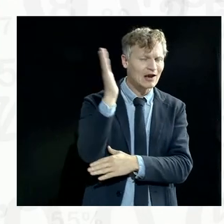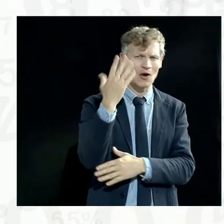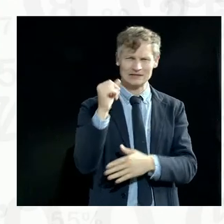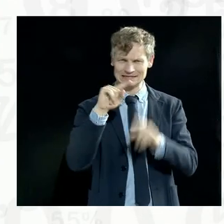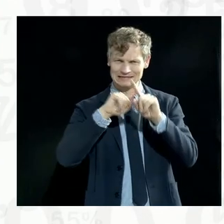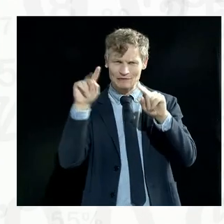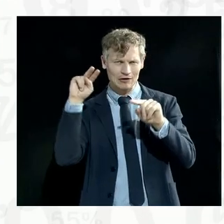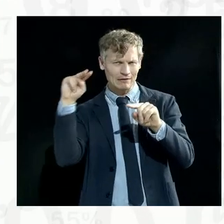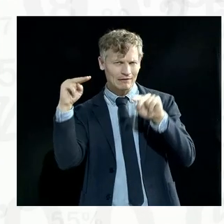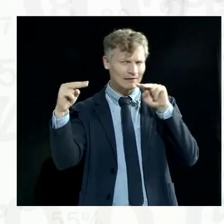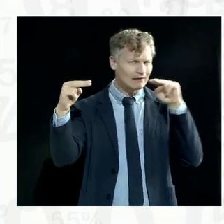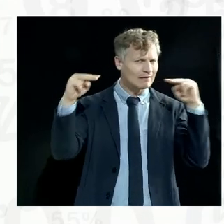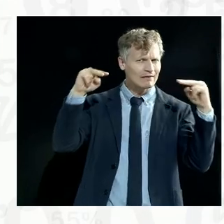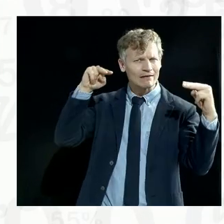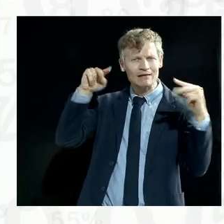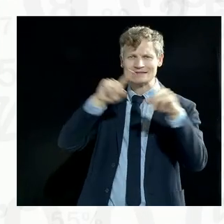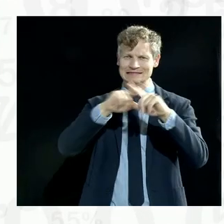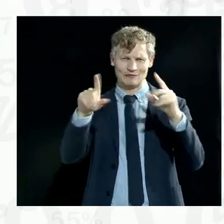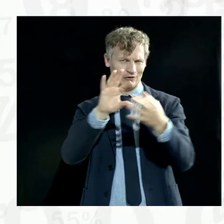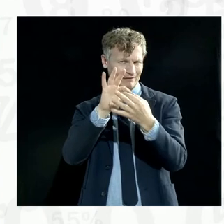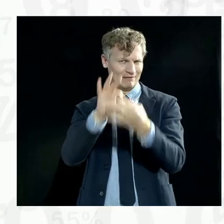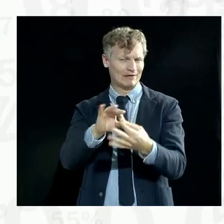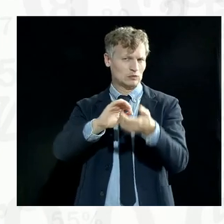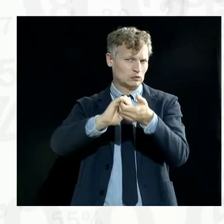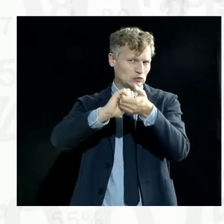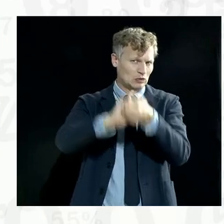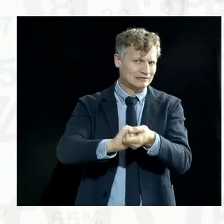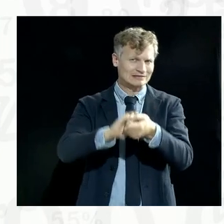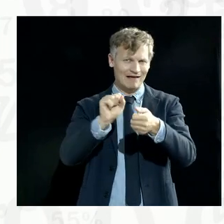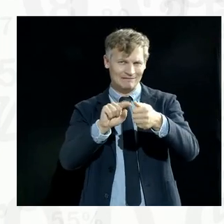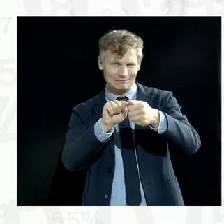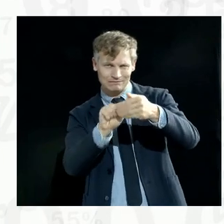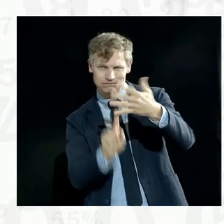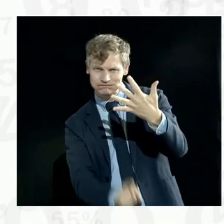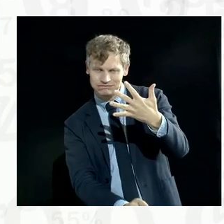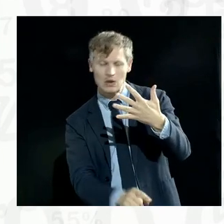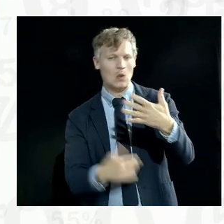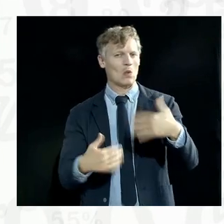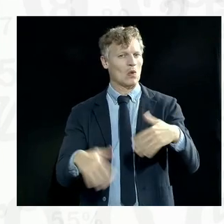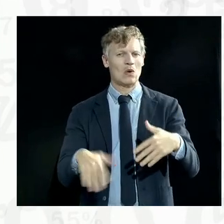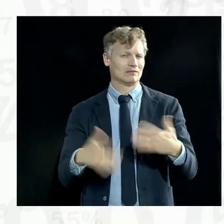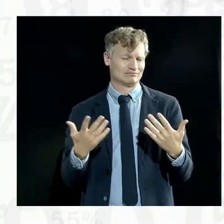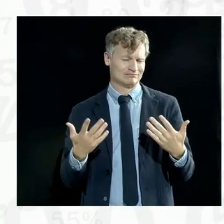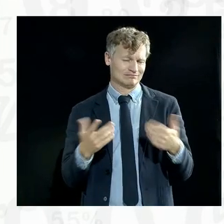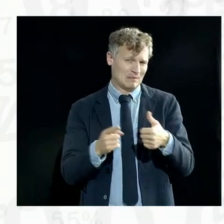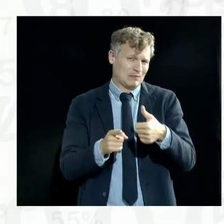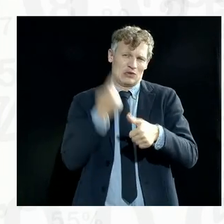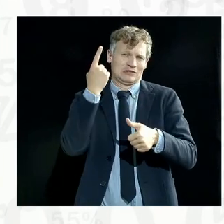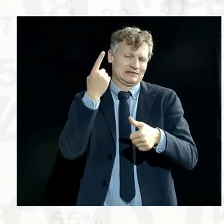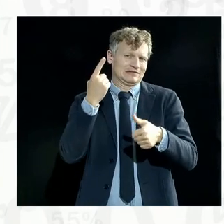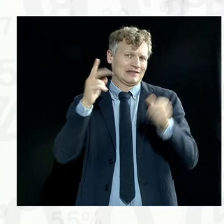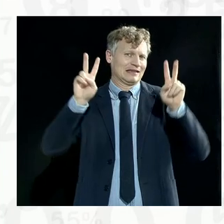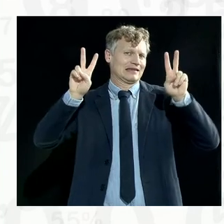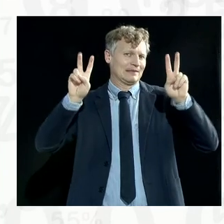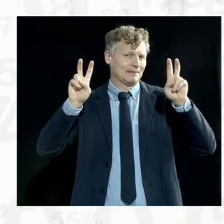different elements of trust that we spoke about. And these are certainly utterly important themes. I'm sure the exchange of